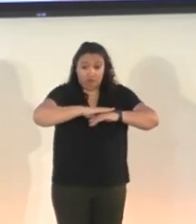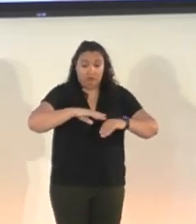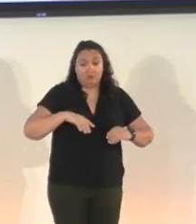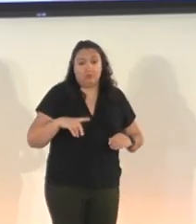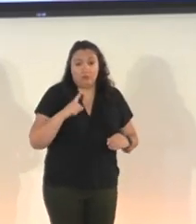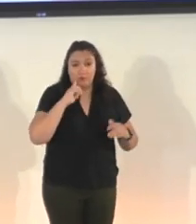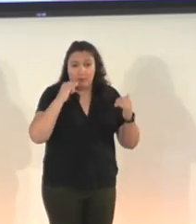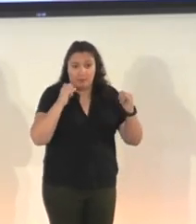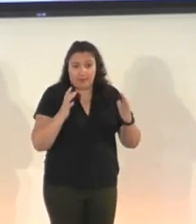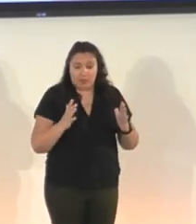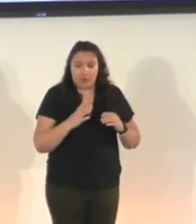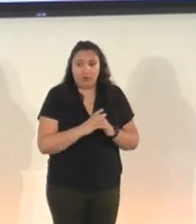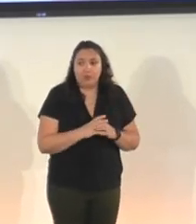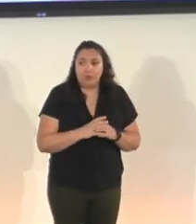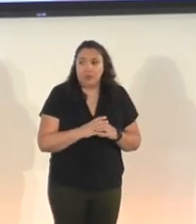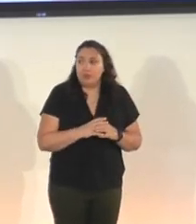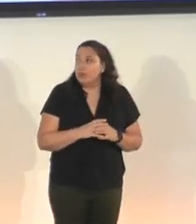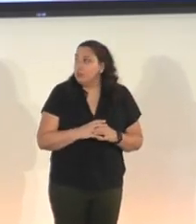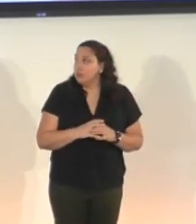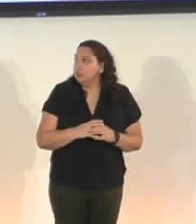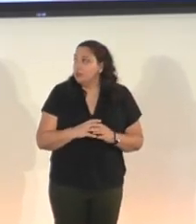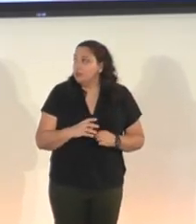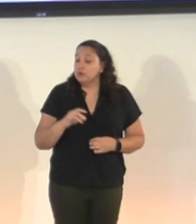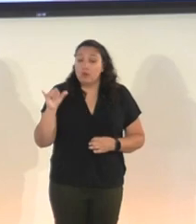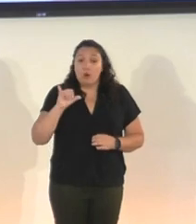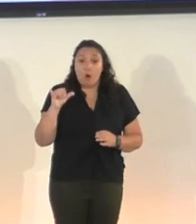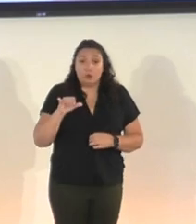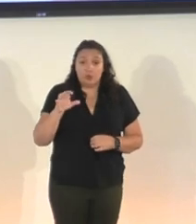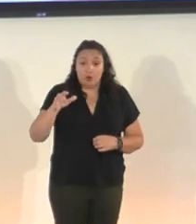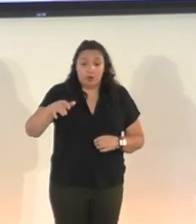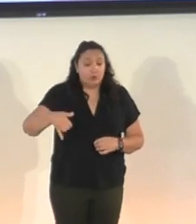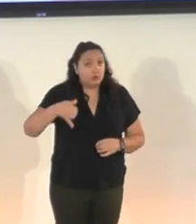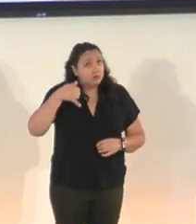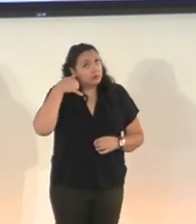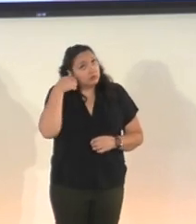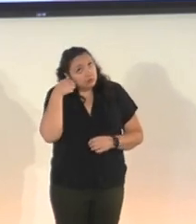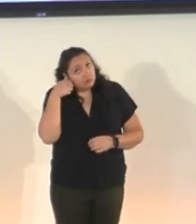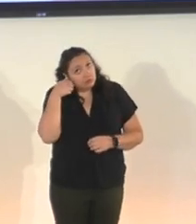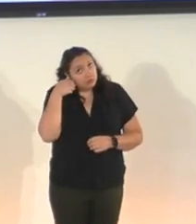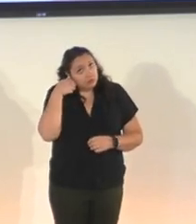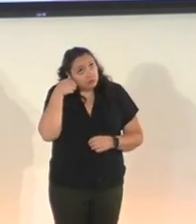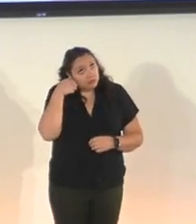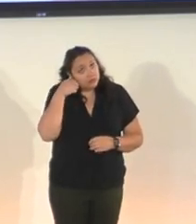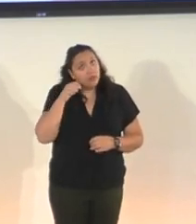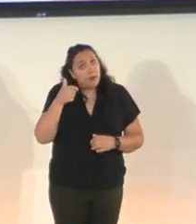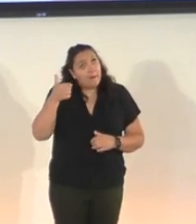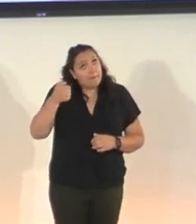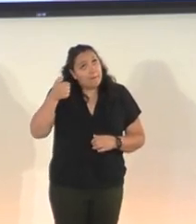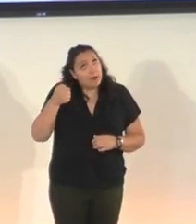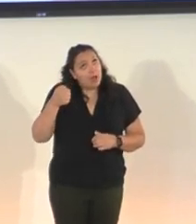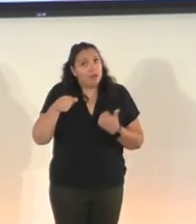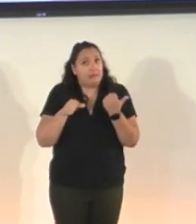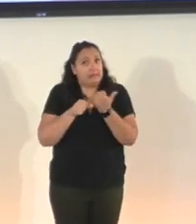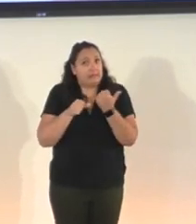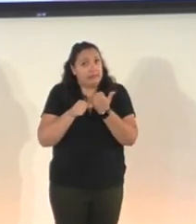uh, the player can raise the controller to their ear and double tap and assist button, uh,